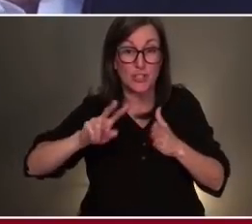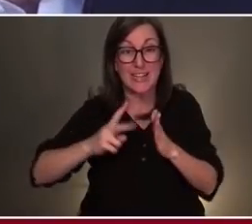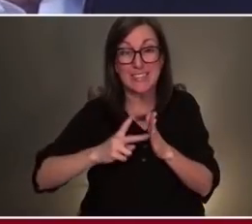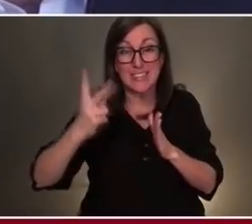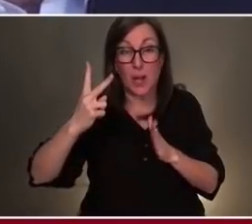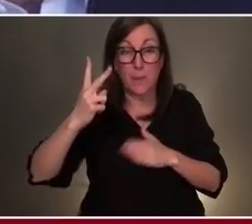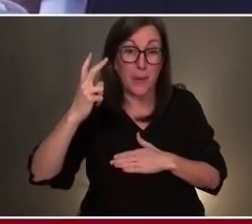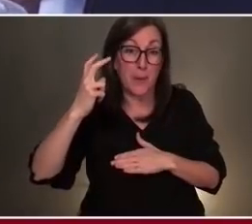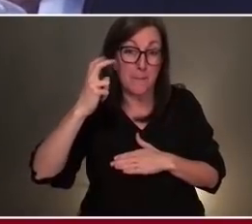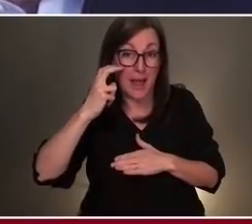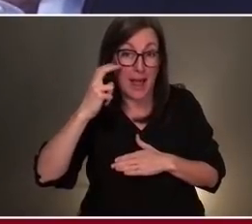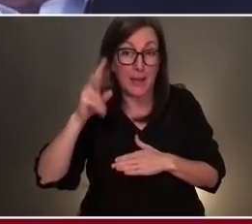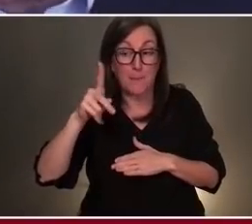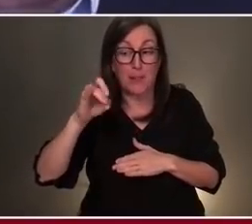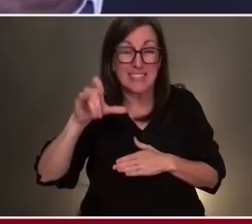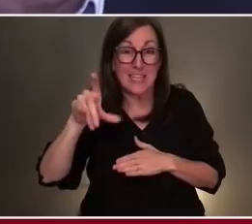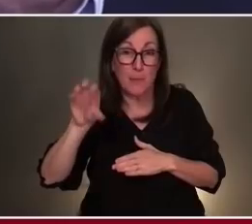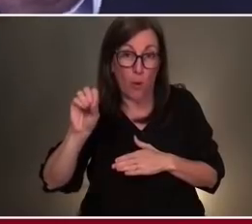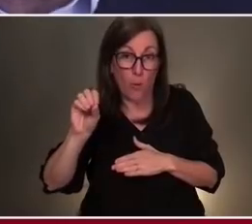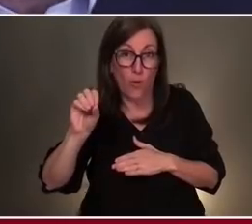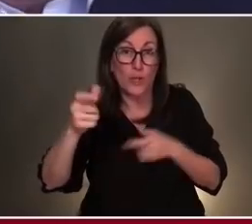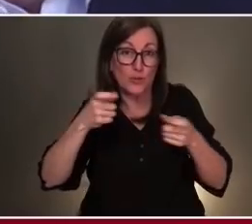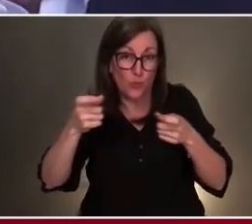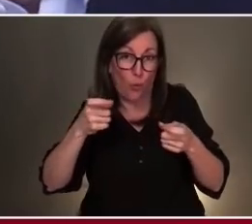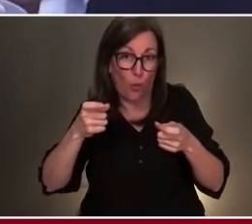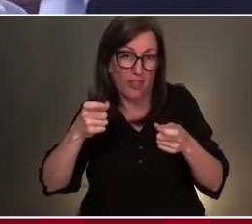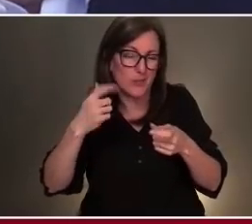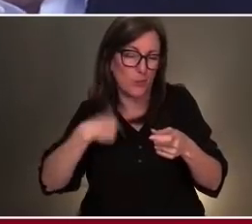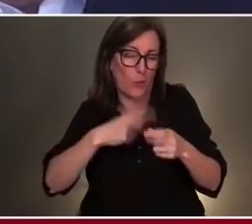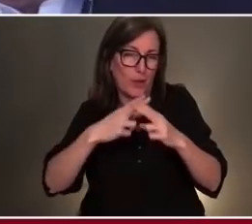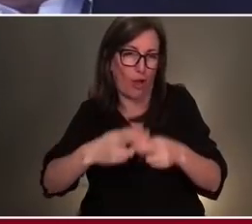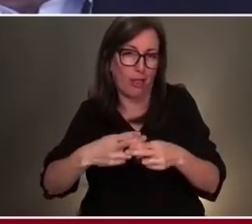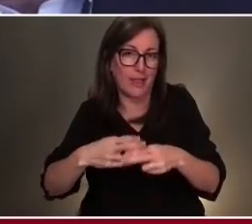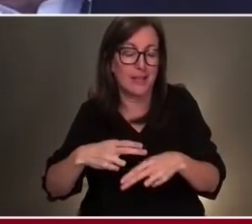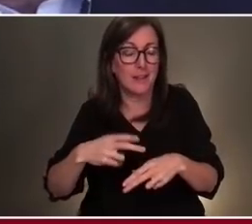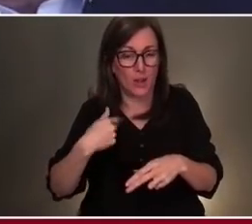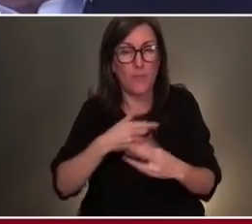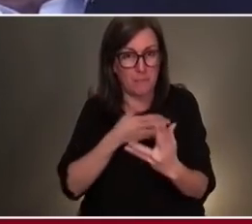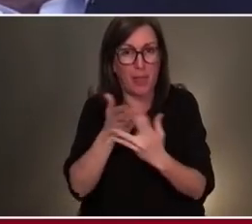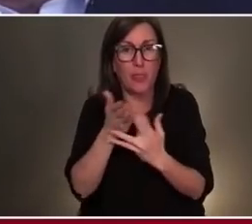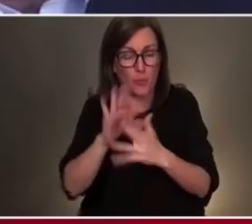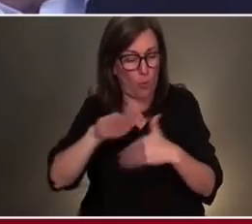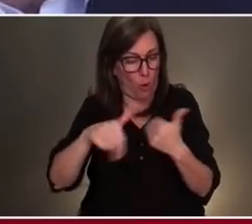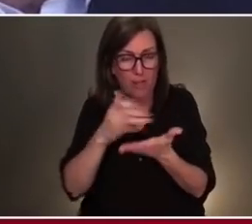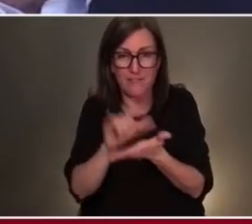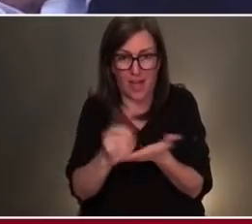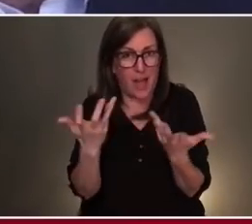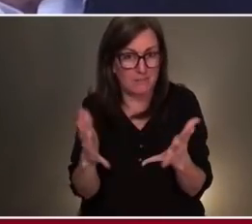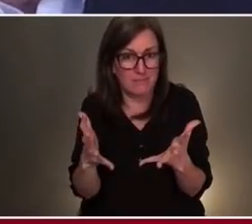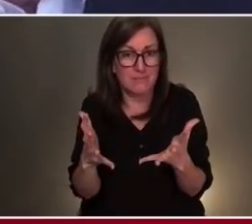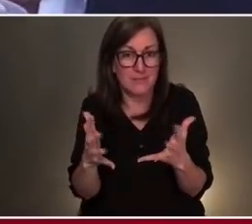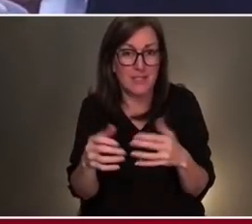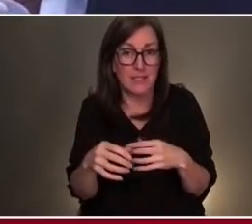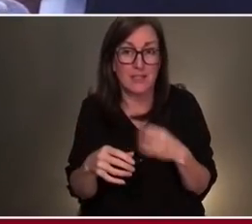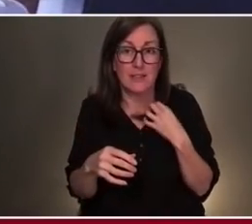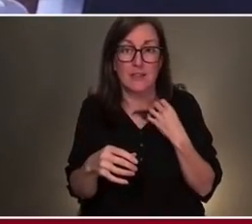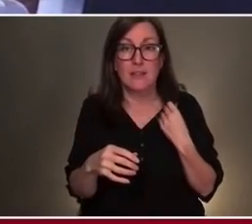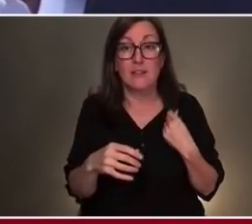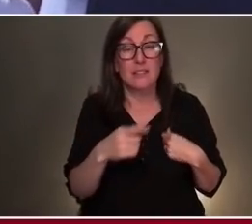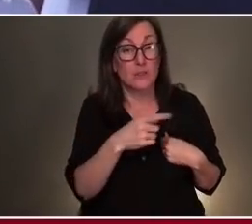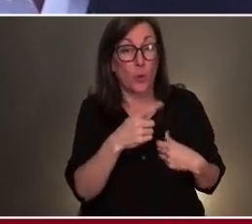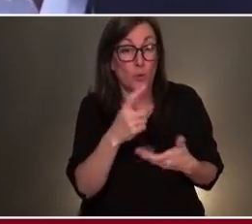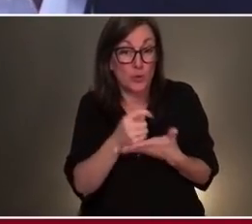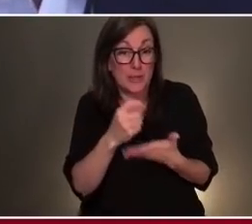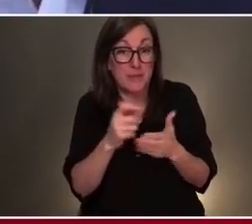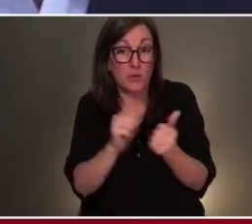control trial. And these vaccines have all been through that. And while they're rejected, we know quite clearly that treatment